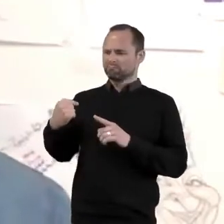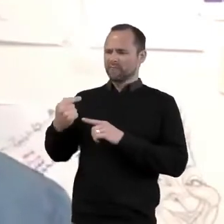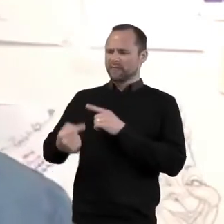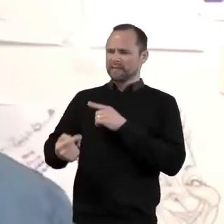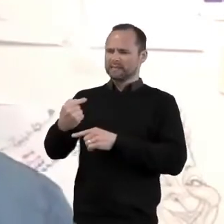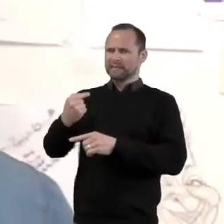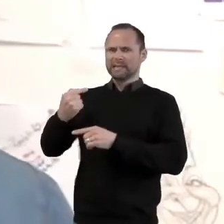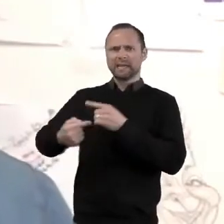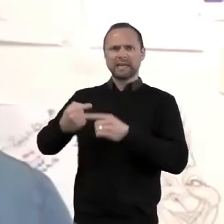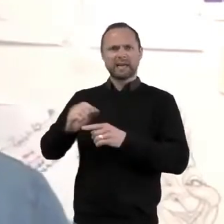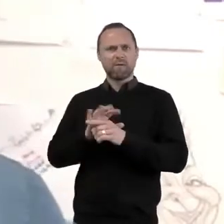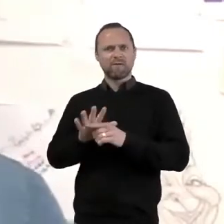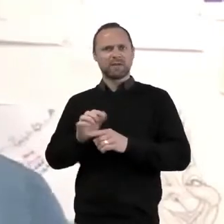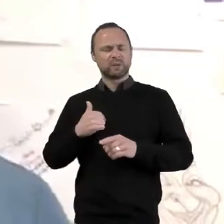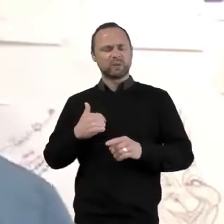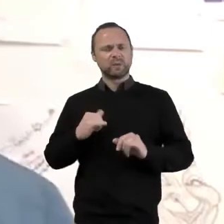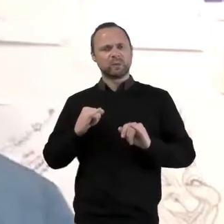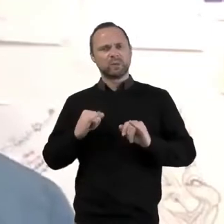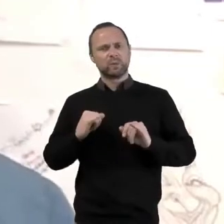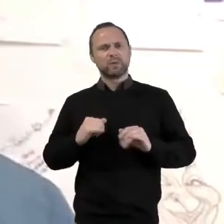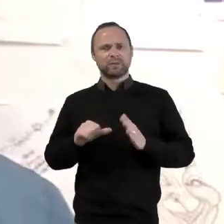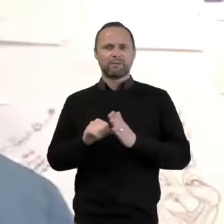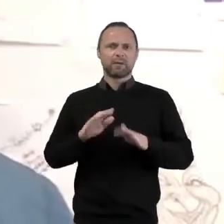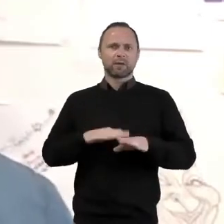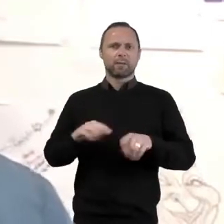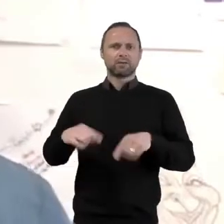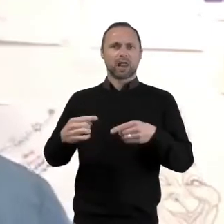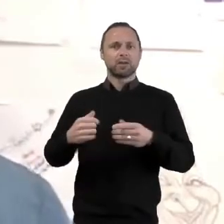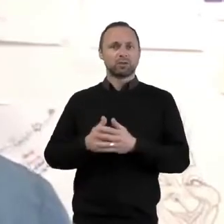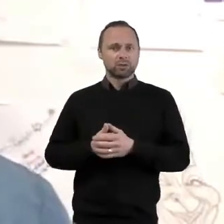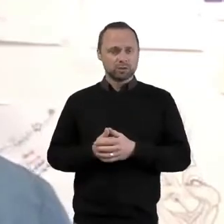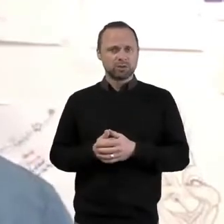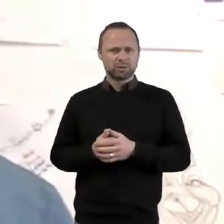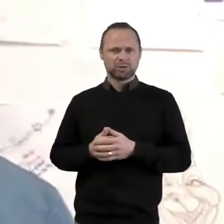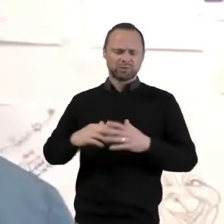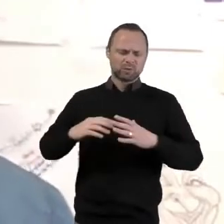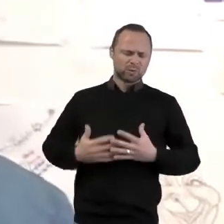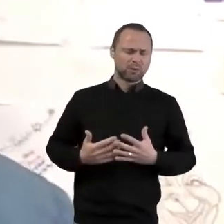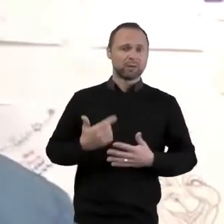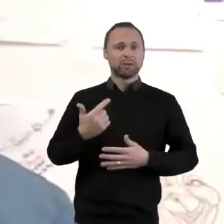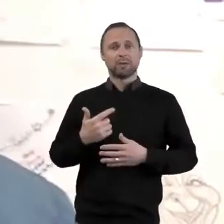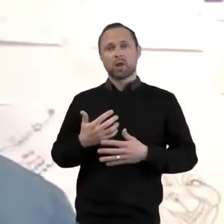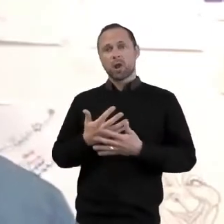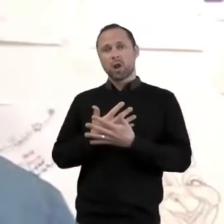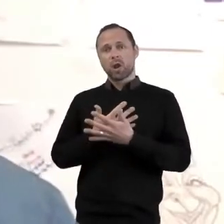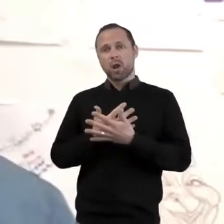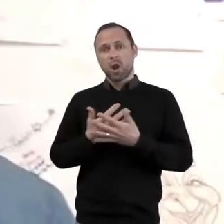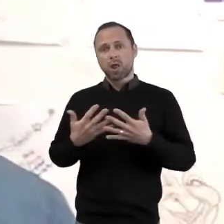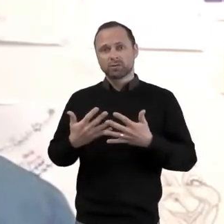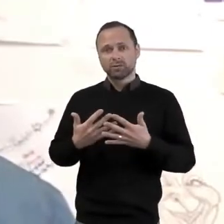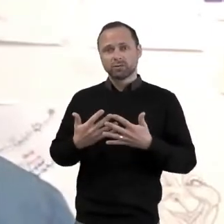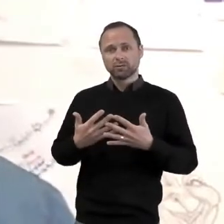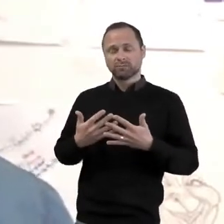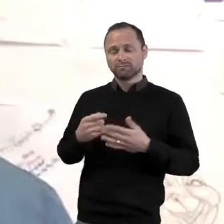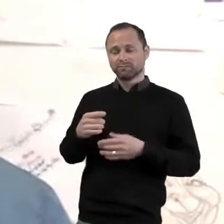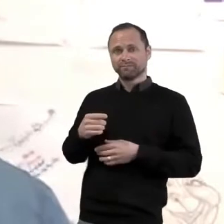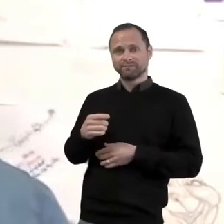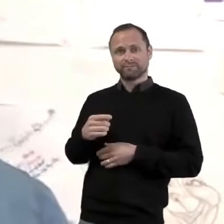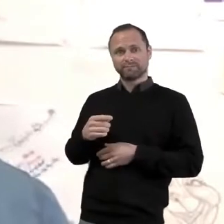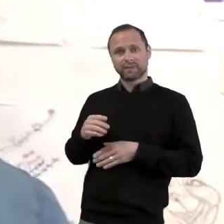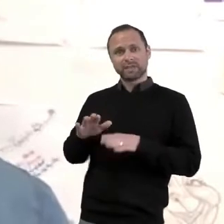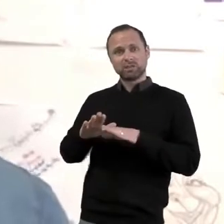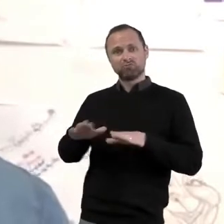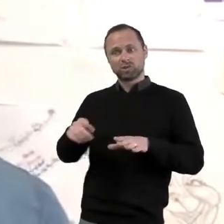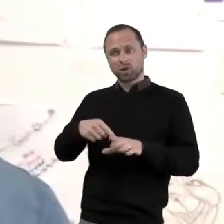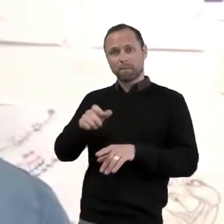toll on everybody. Especially one of the groups that have been stretched beyond their young understanding our children and young